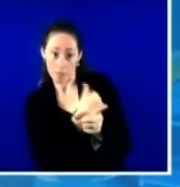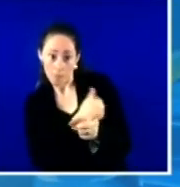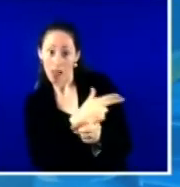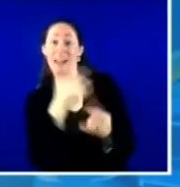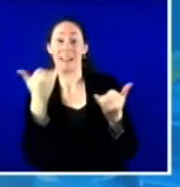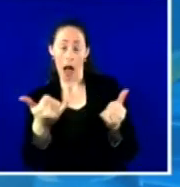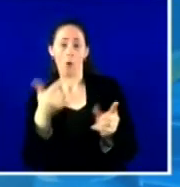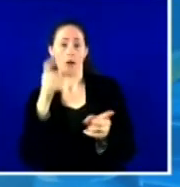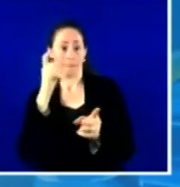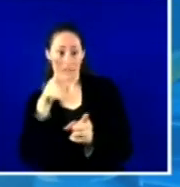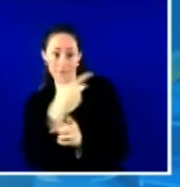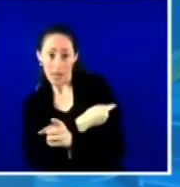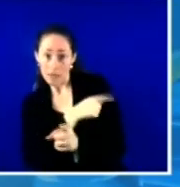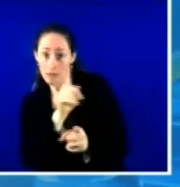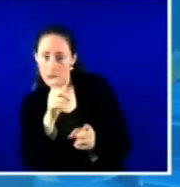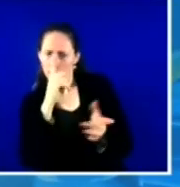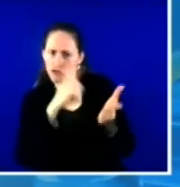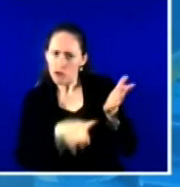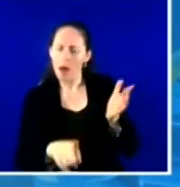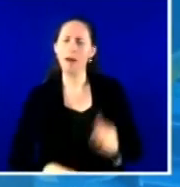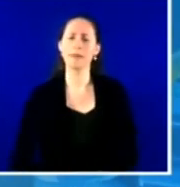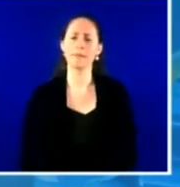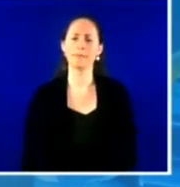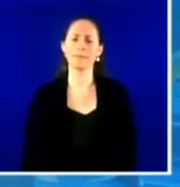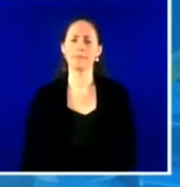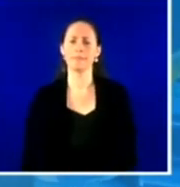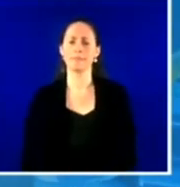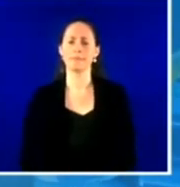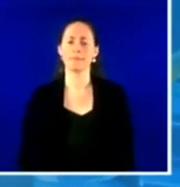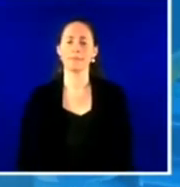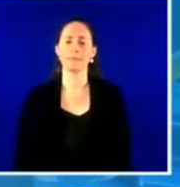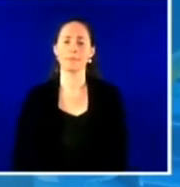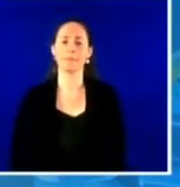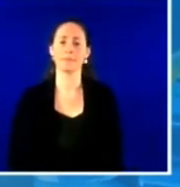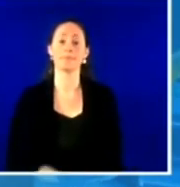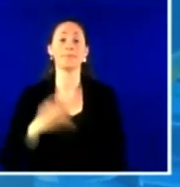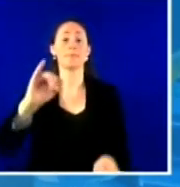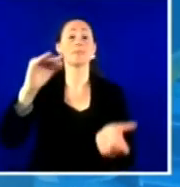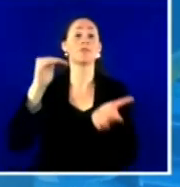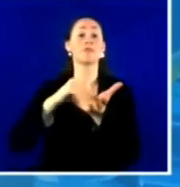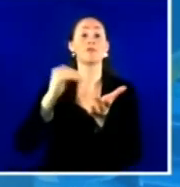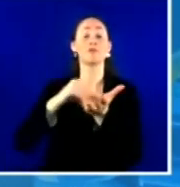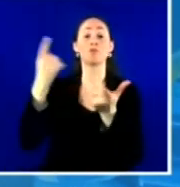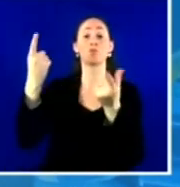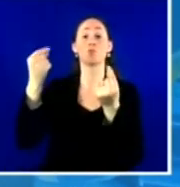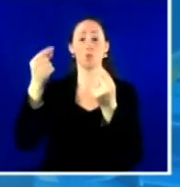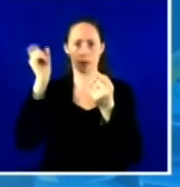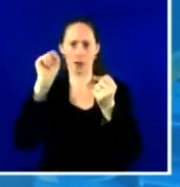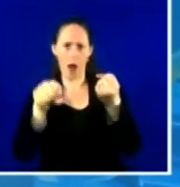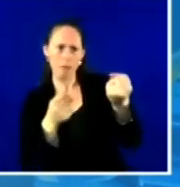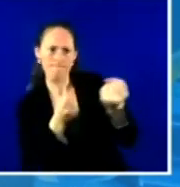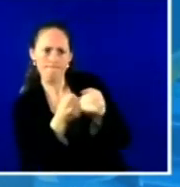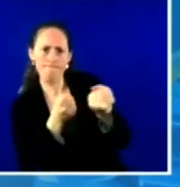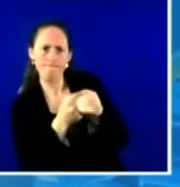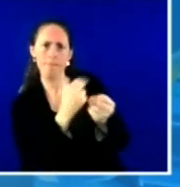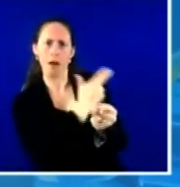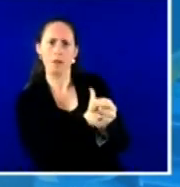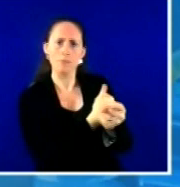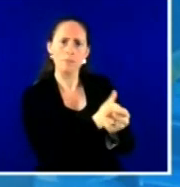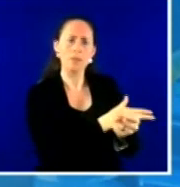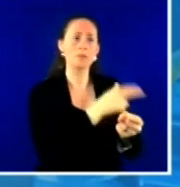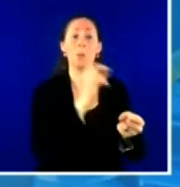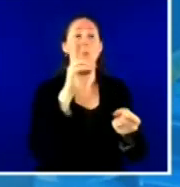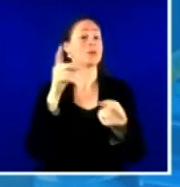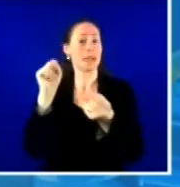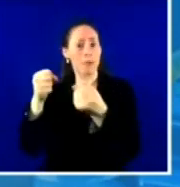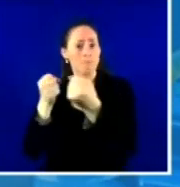to hospital-affiliated primary care providers, encouraging hospitals to ramp up pop-up clinics, redoubling efforts